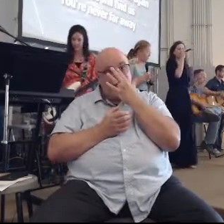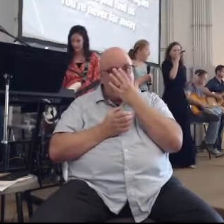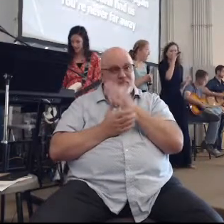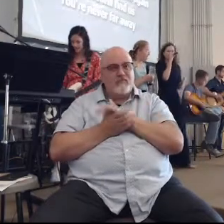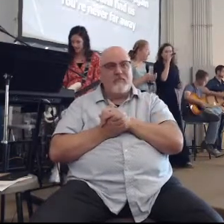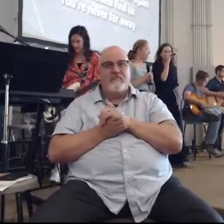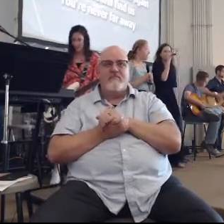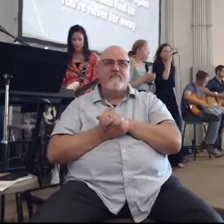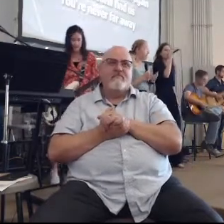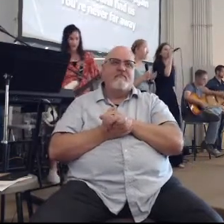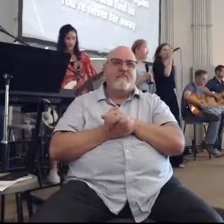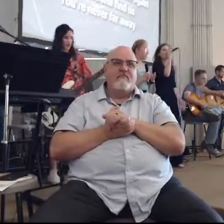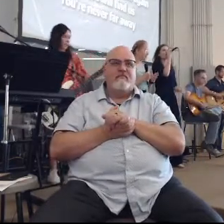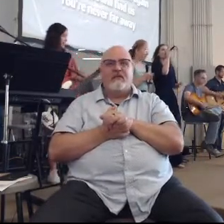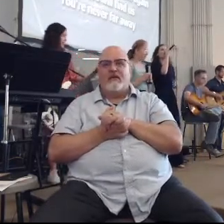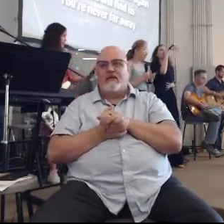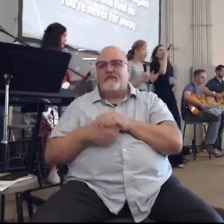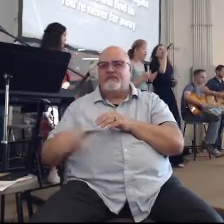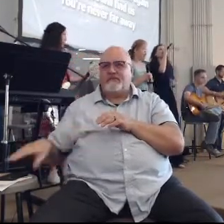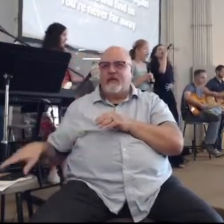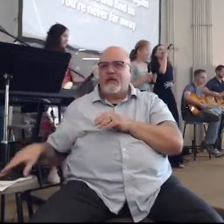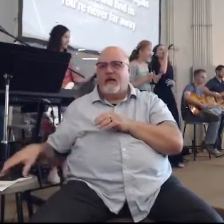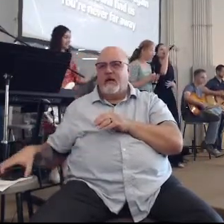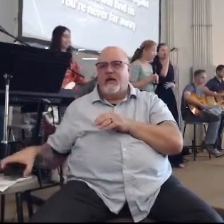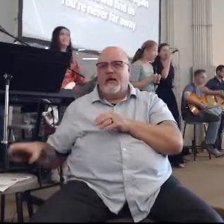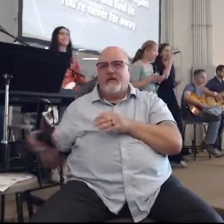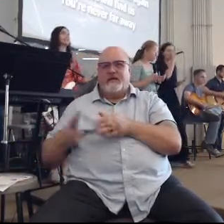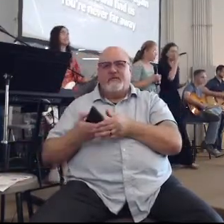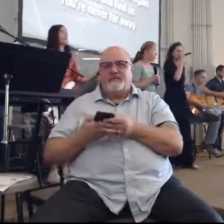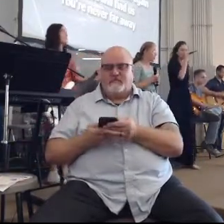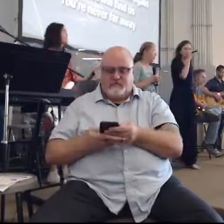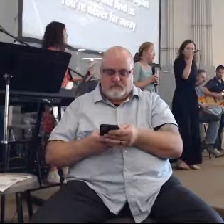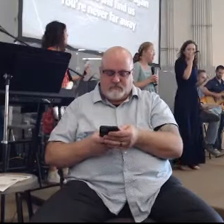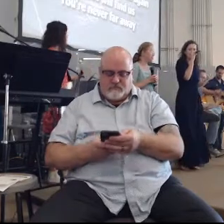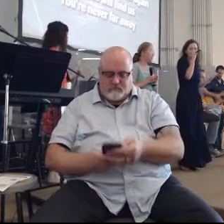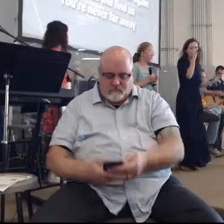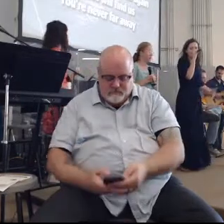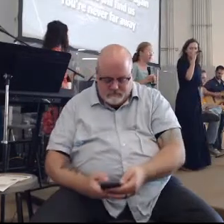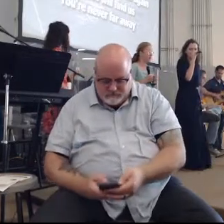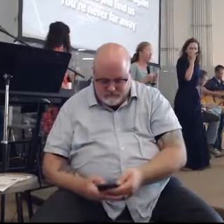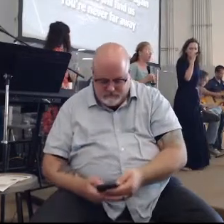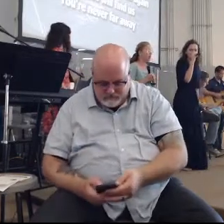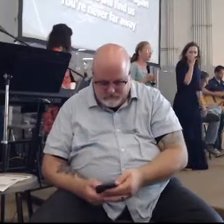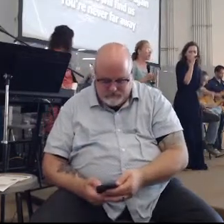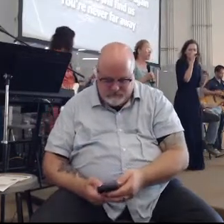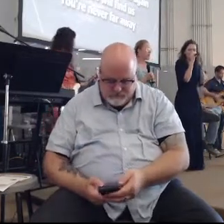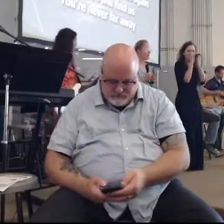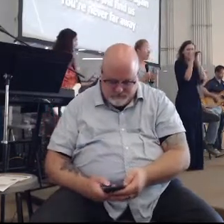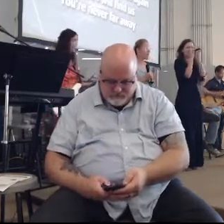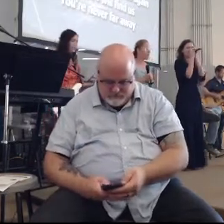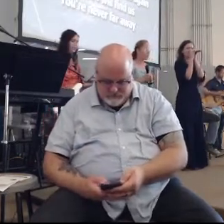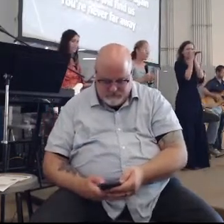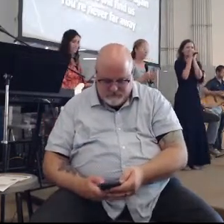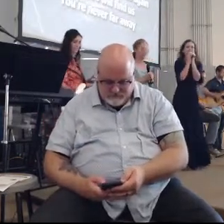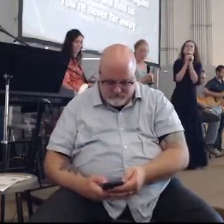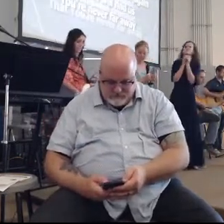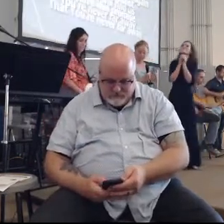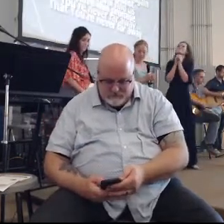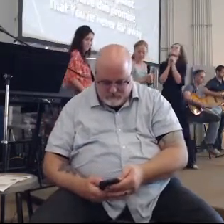and again Your love will find us You're never far away